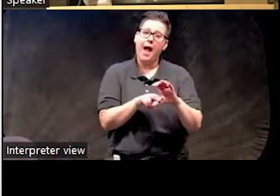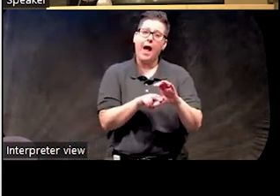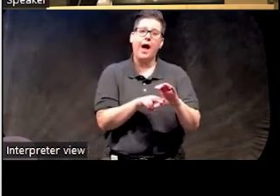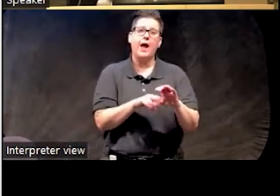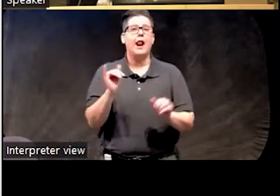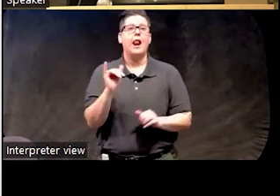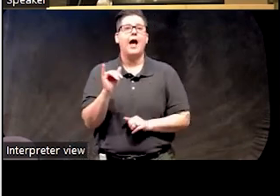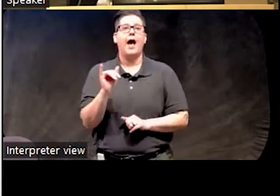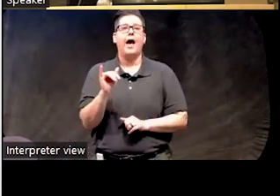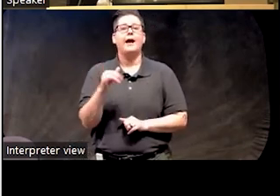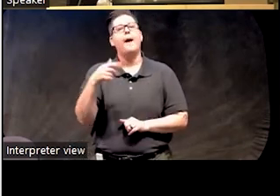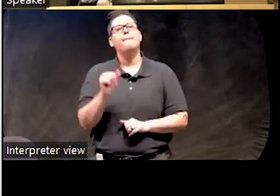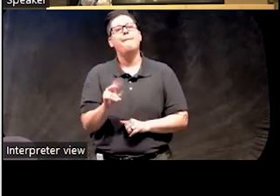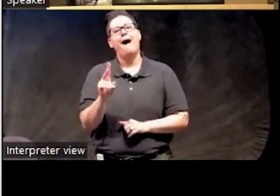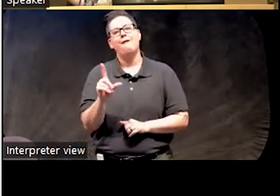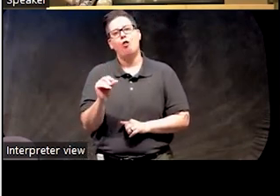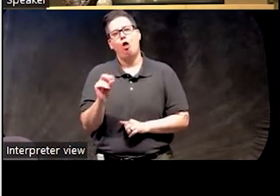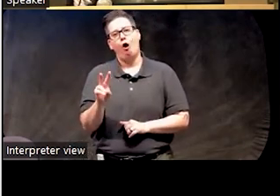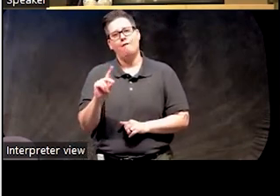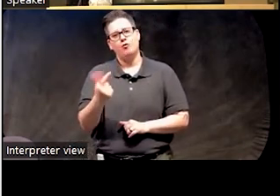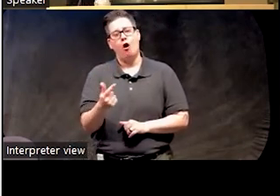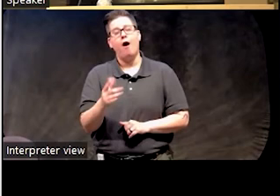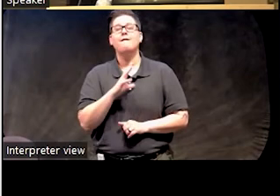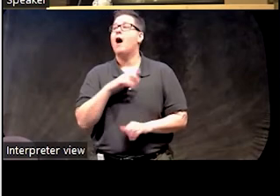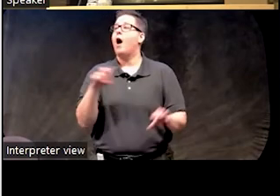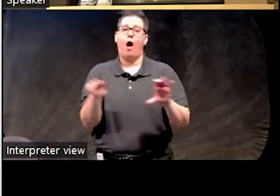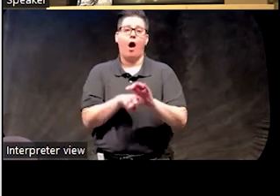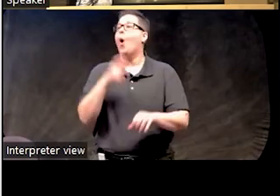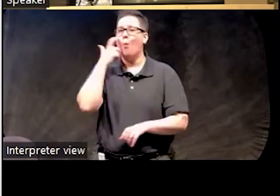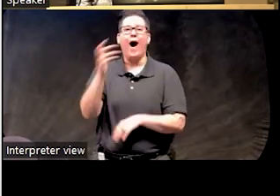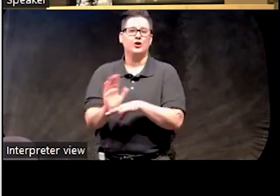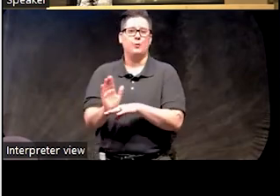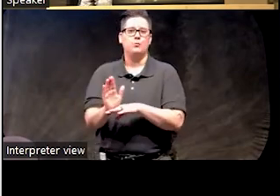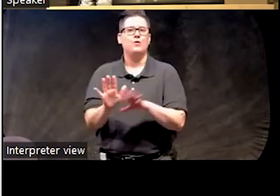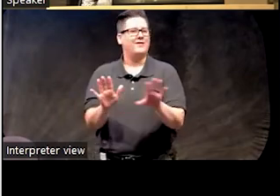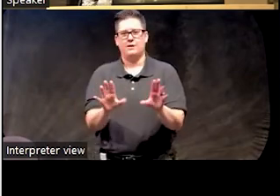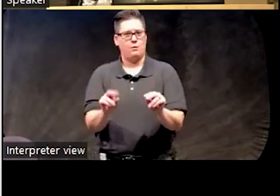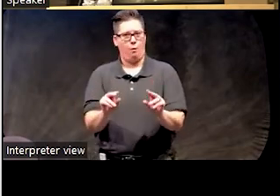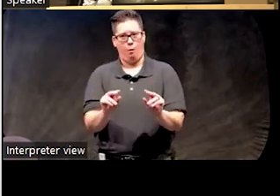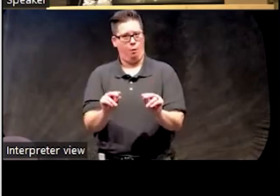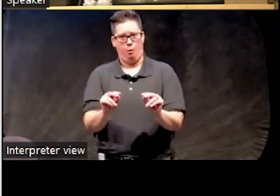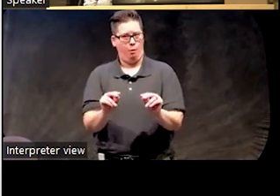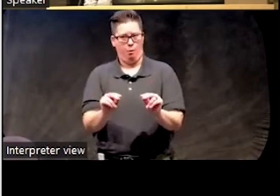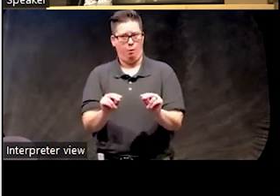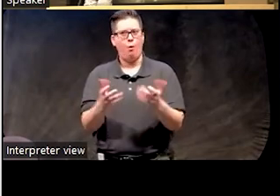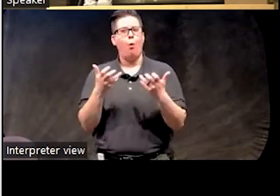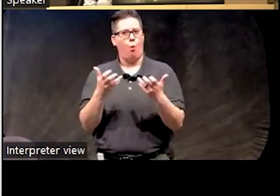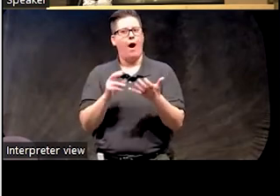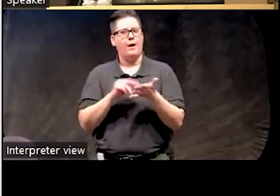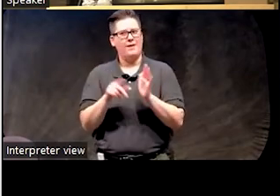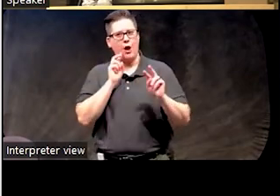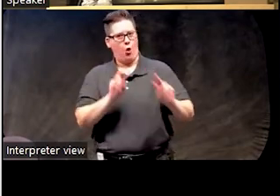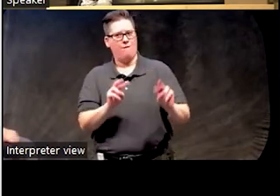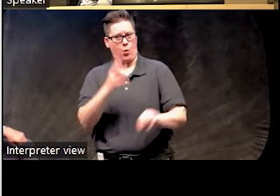Pavlov's dog. You know, oh, good. You I'm going to watch this movie now. And we don't want it to be that. You know, we want it to be they're looking forward to sleeping.